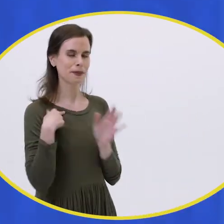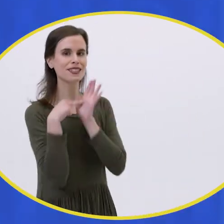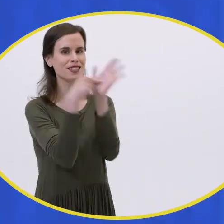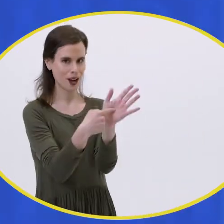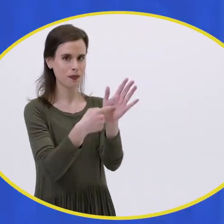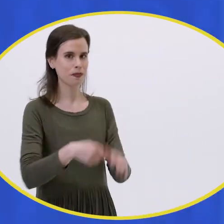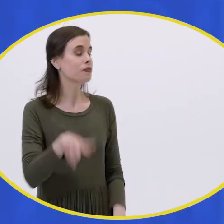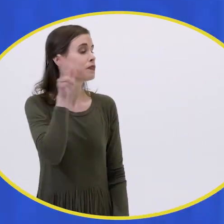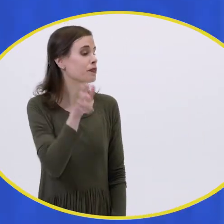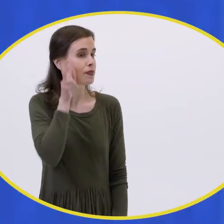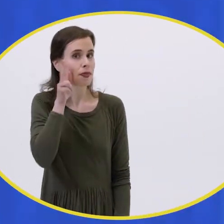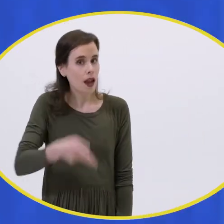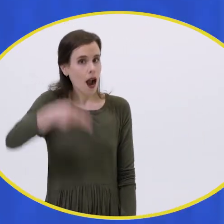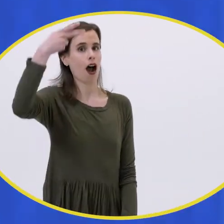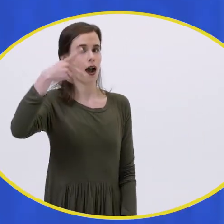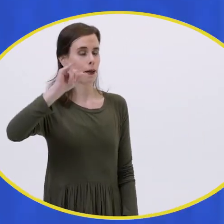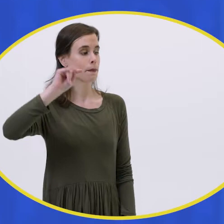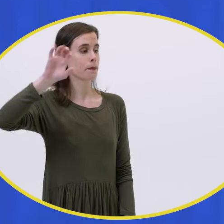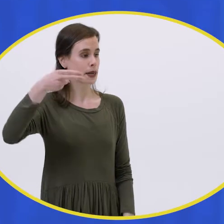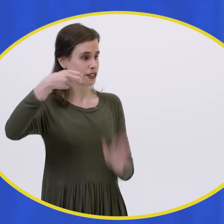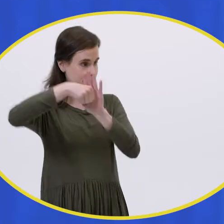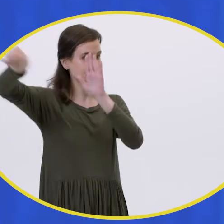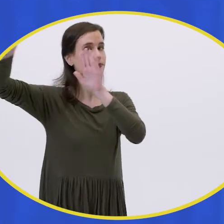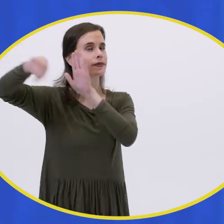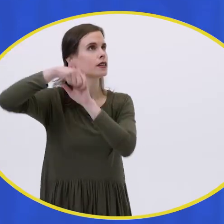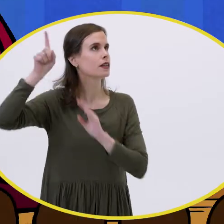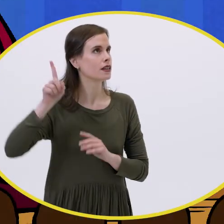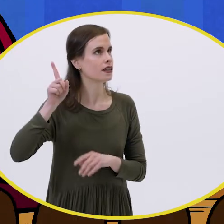show you what I mean Let's listen to a high pitch